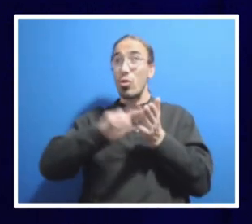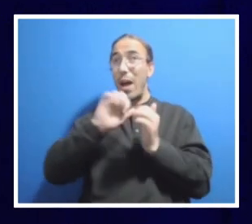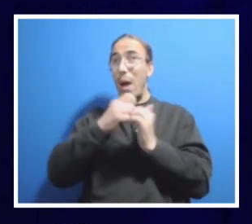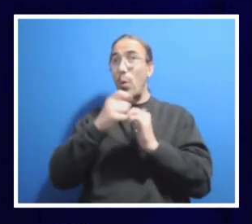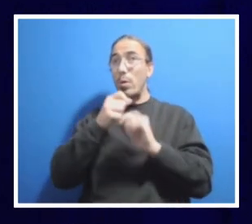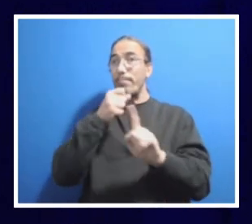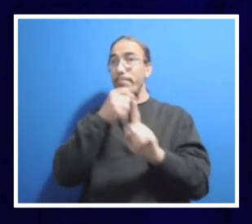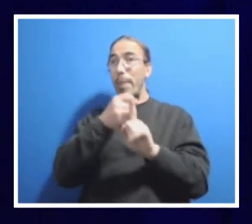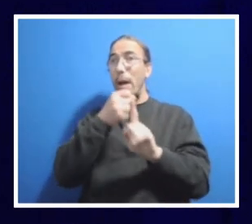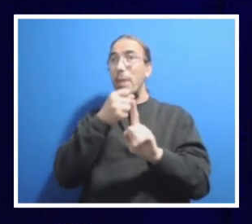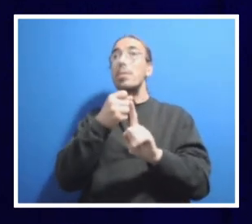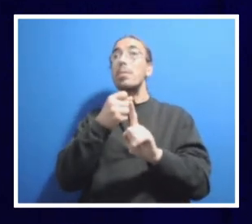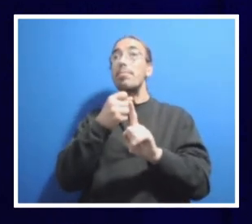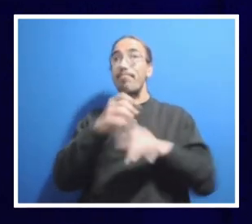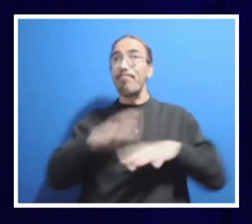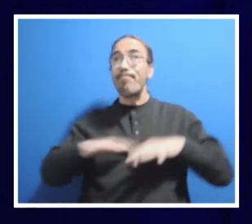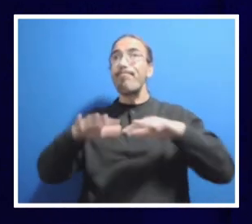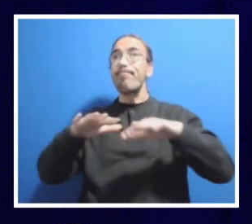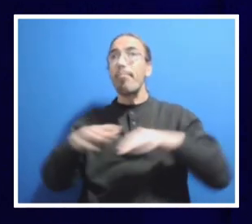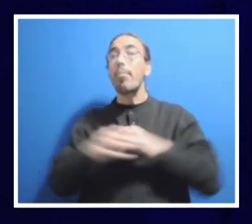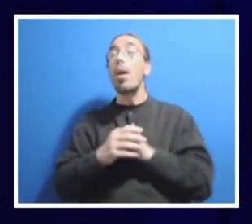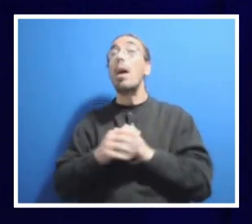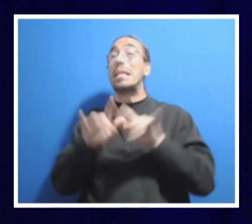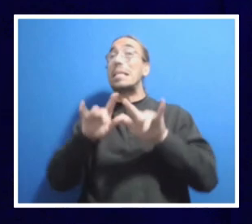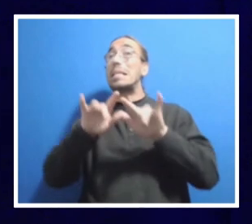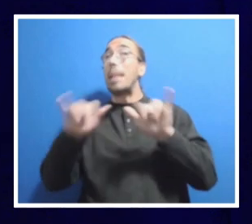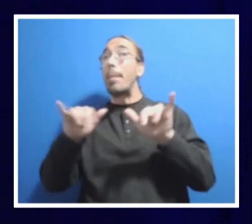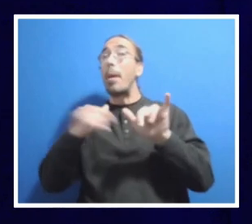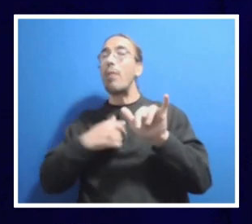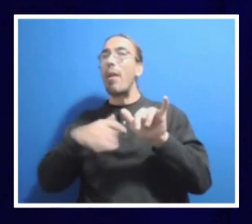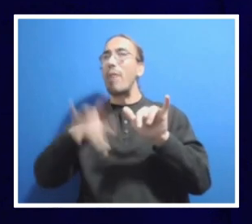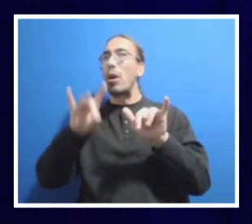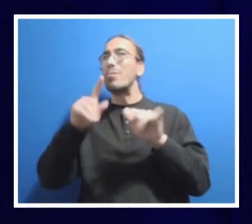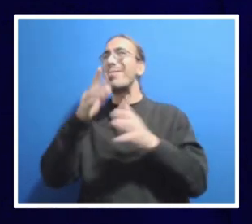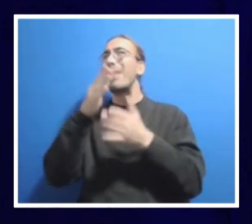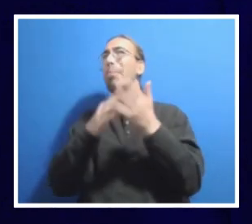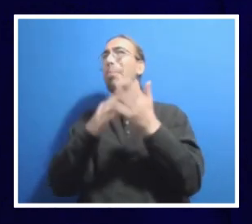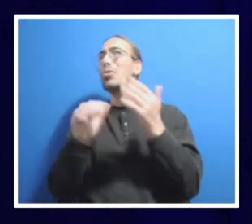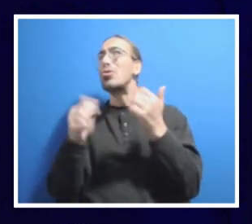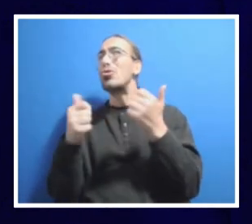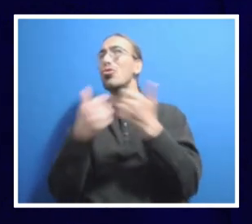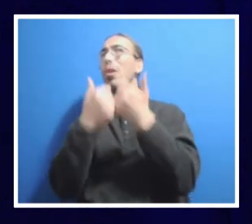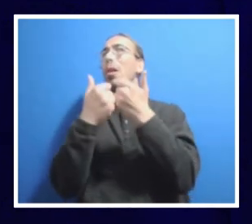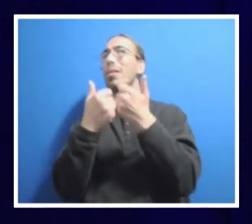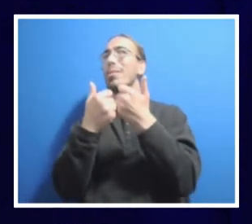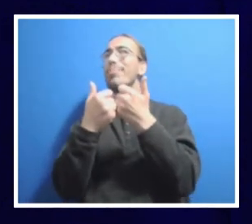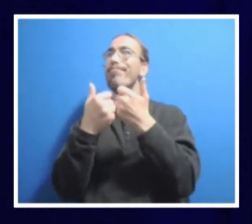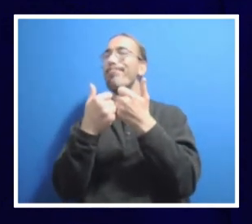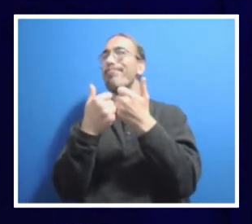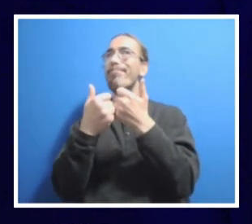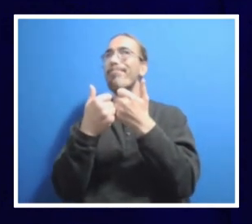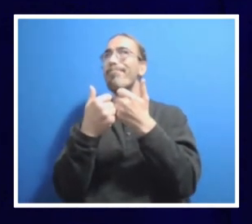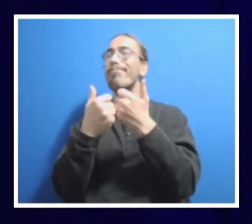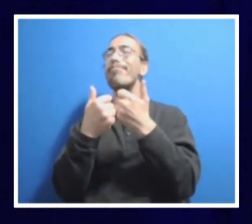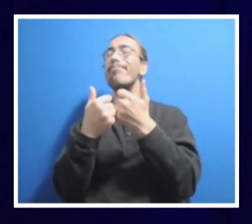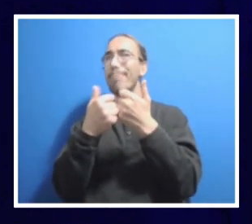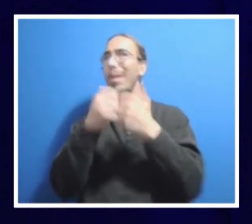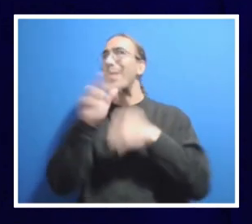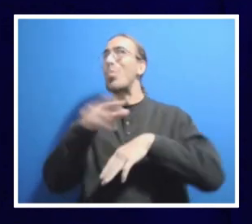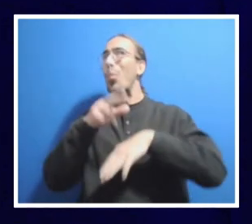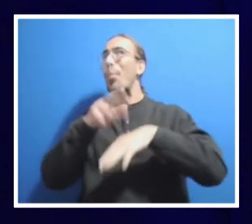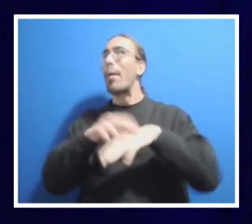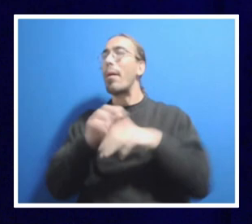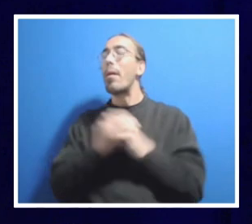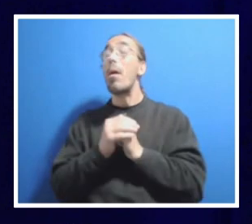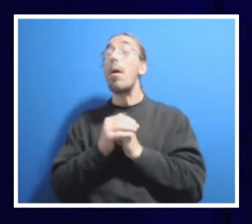At the same time, I've also discovered some challenges. That's not atypical. I would characterize the biggest of